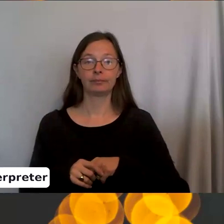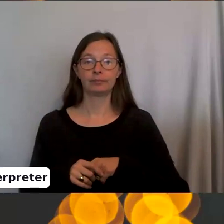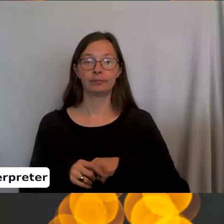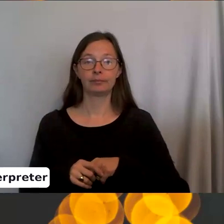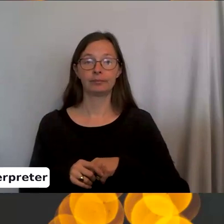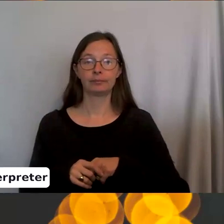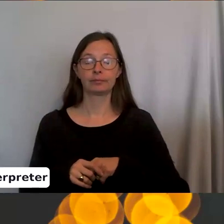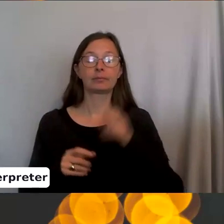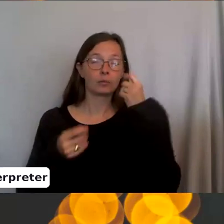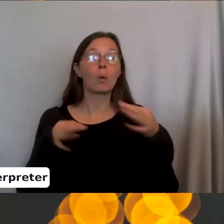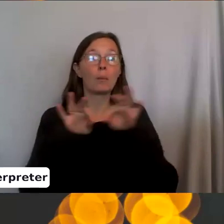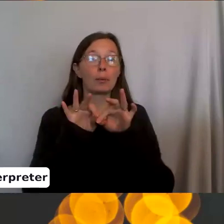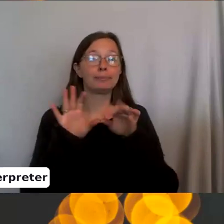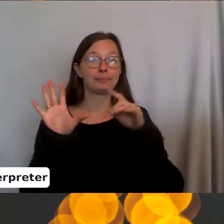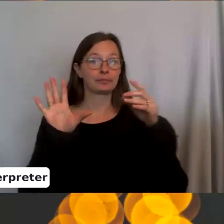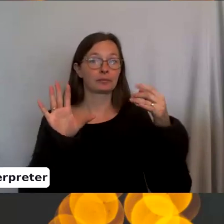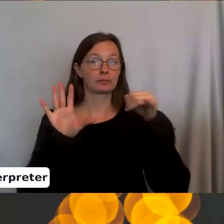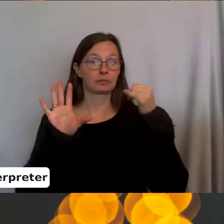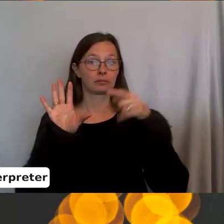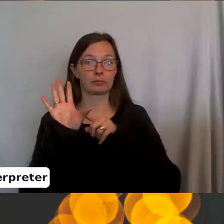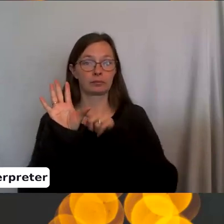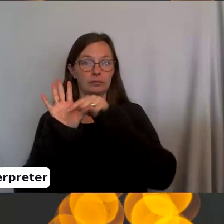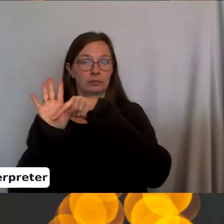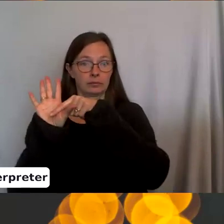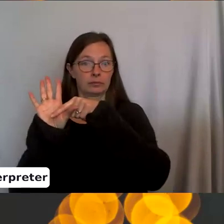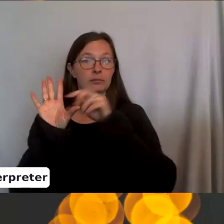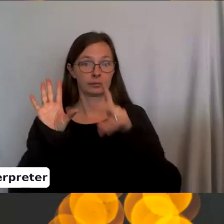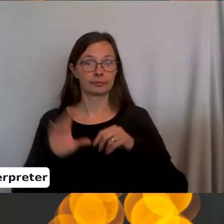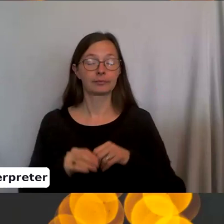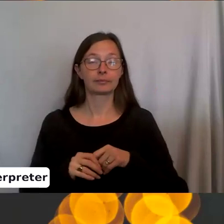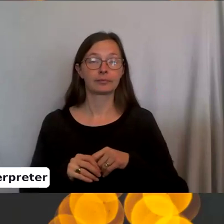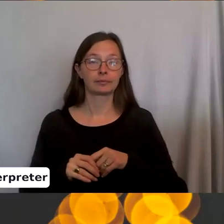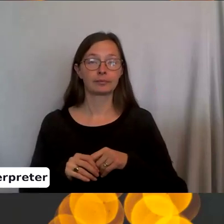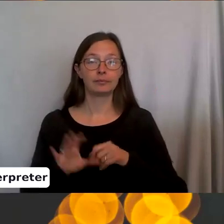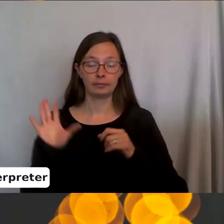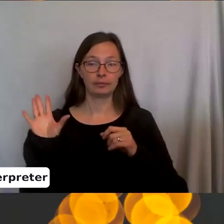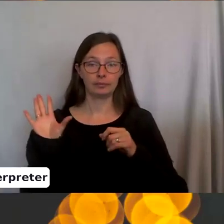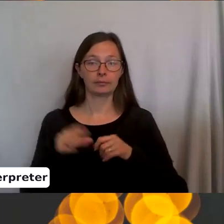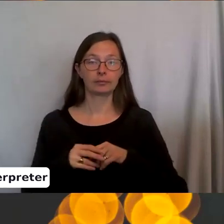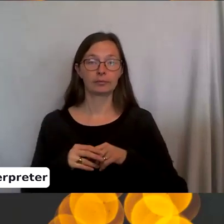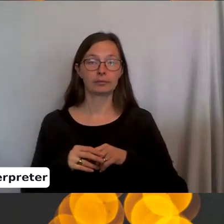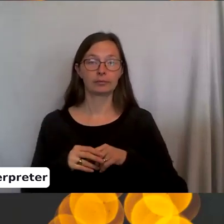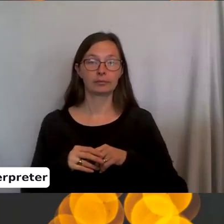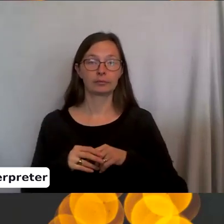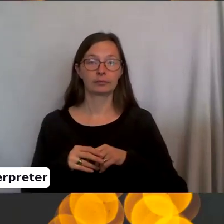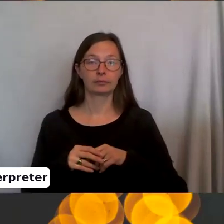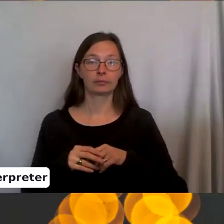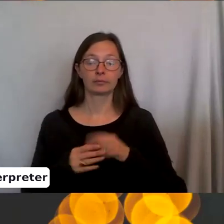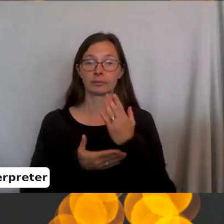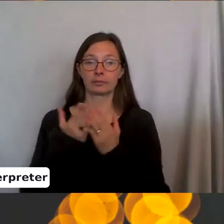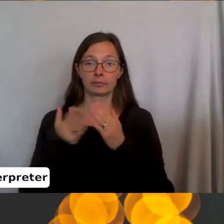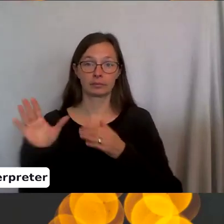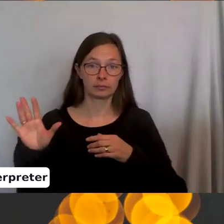So it's between, so the tail goes through your fingers. Okay. Got it like this. You're going to loop, turn your hand.